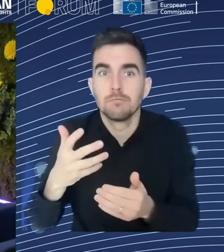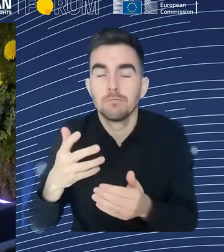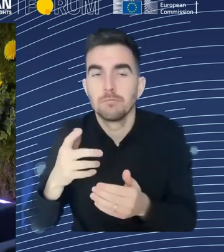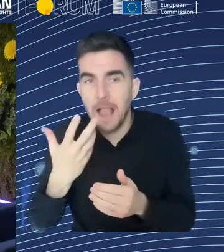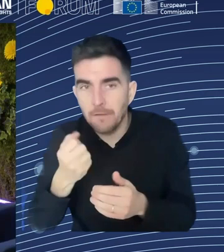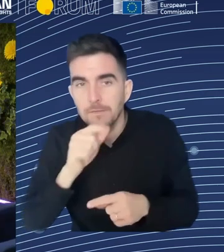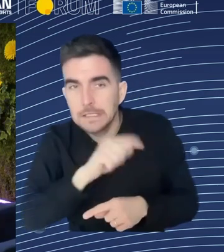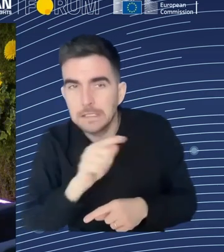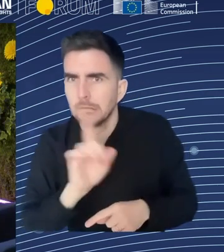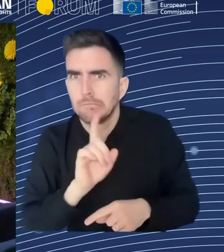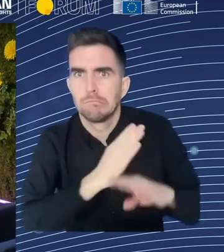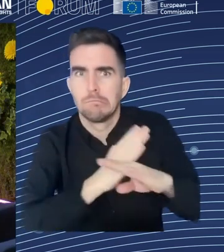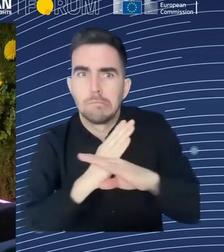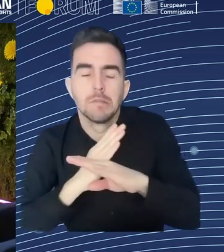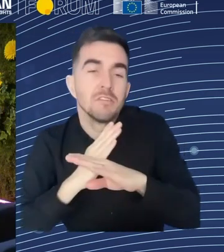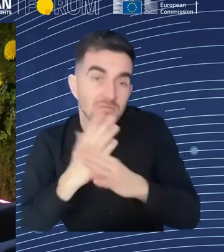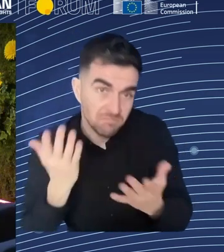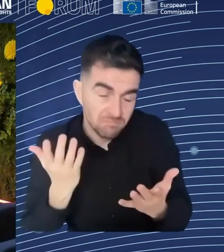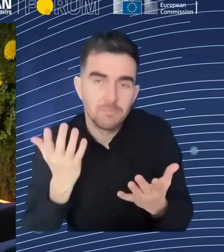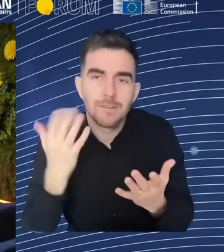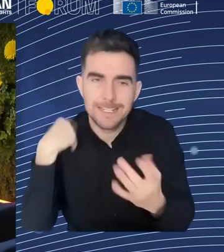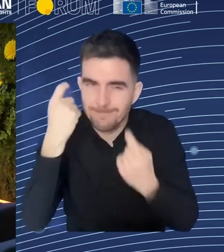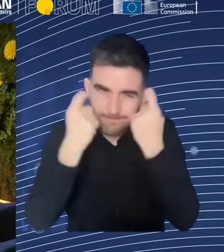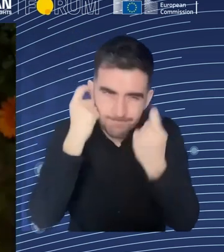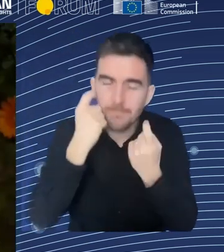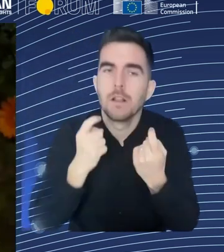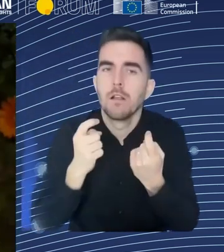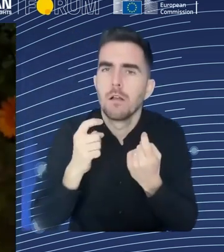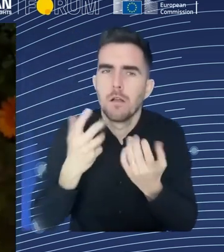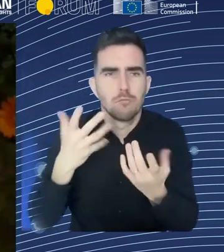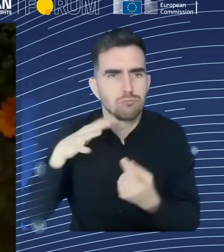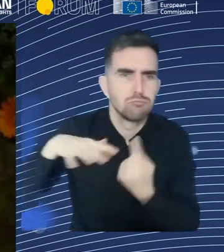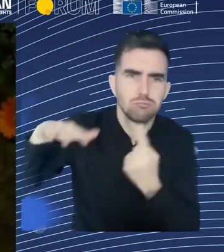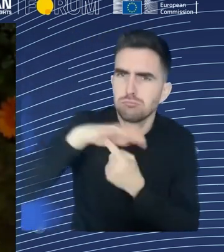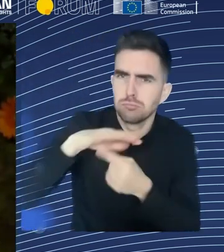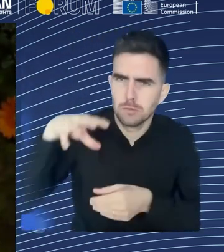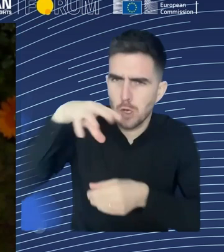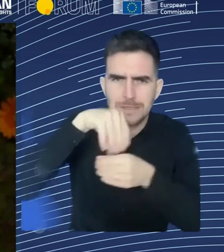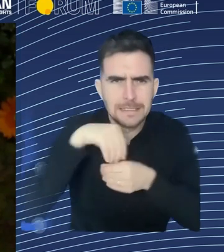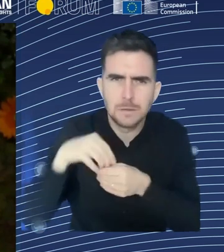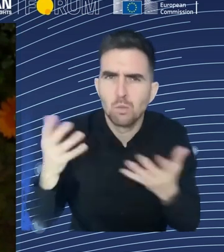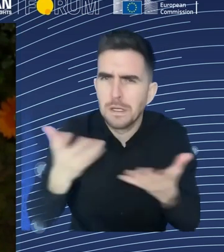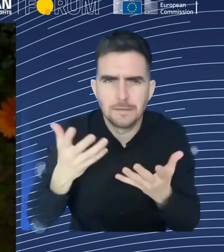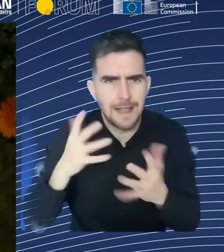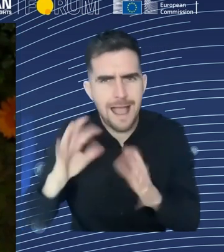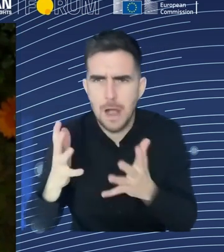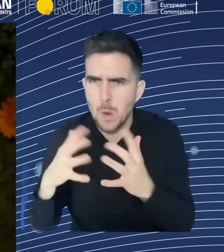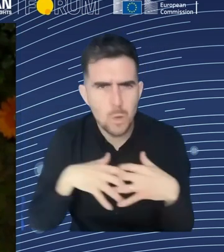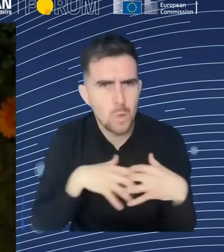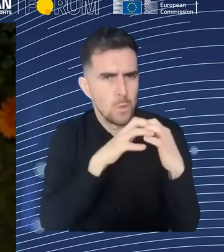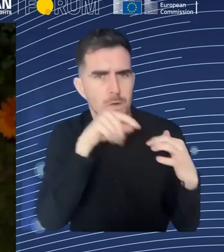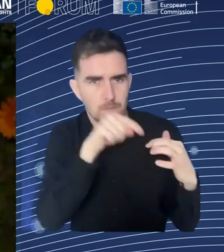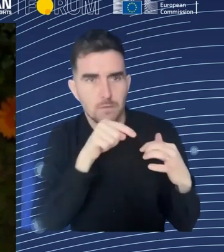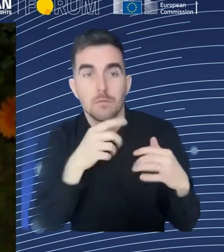Directive. And as we've seen, think, and we agree, algorithmic management, whilst it's started in the gig economy, is by no means limited to us. So I think going